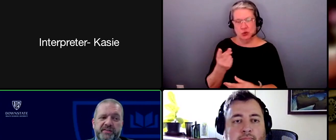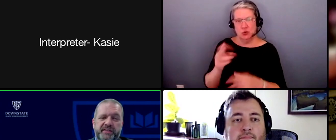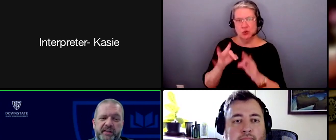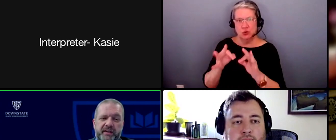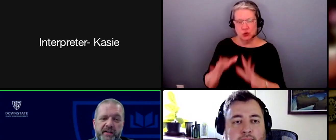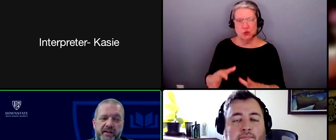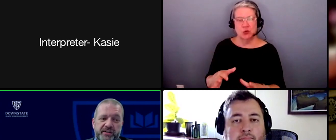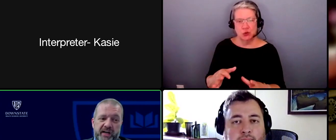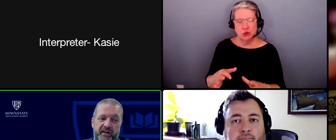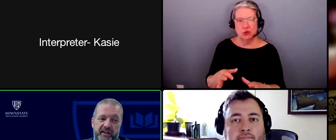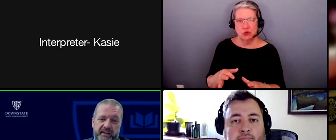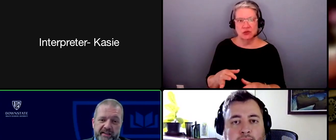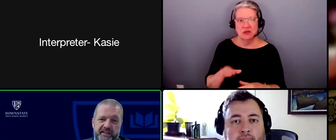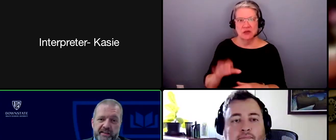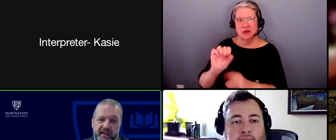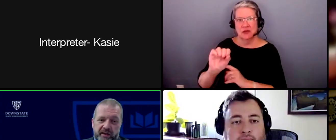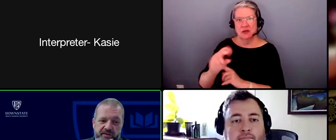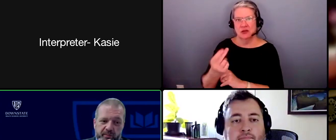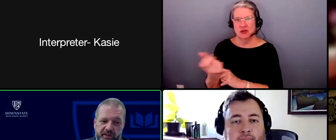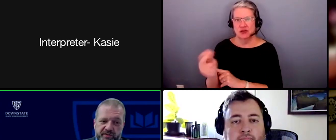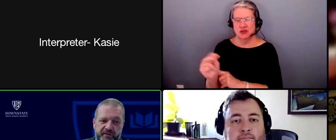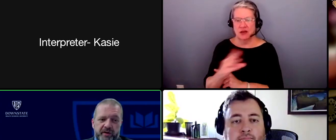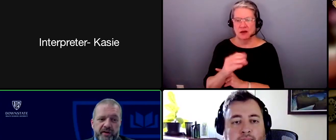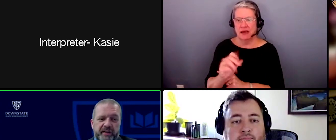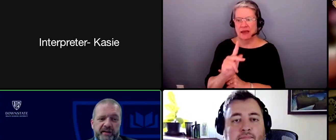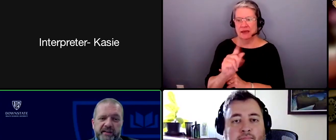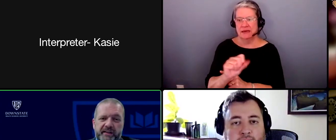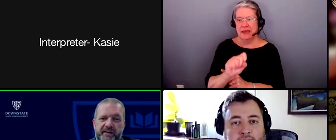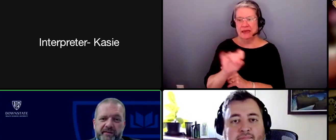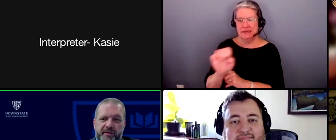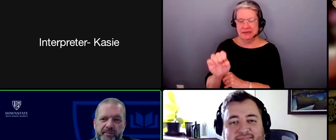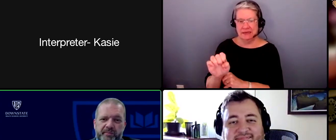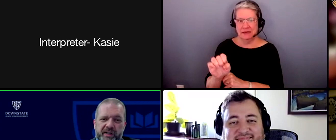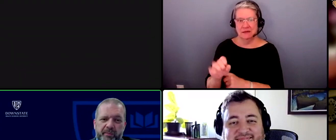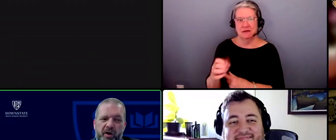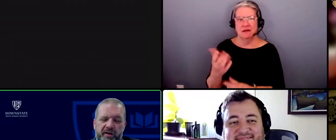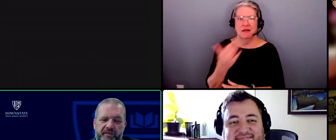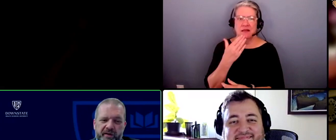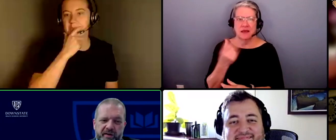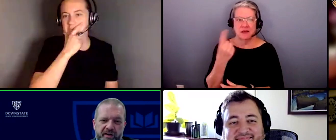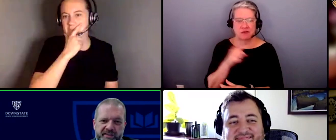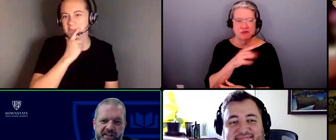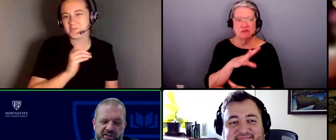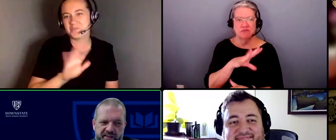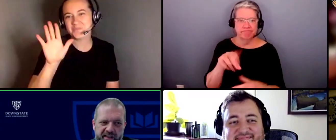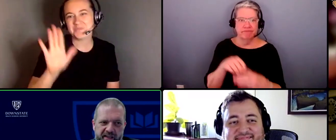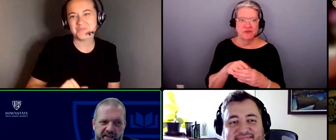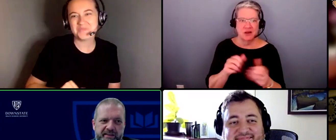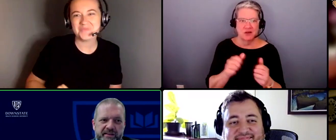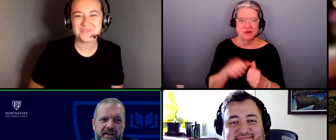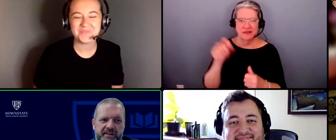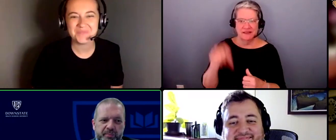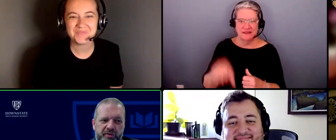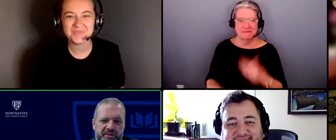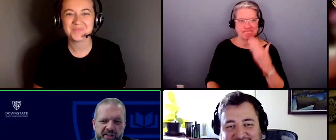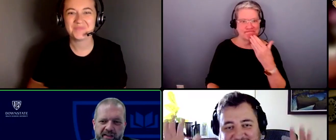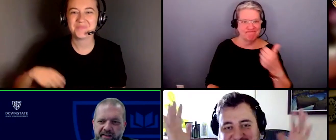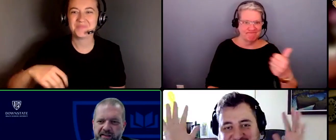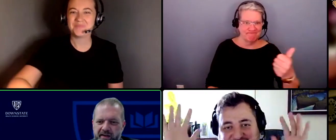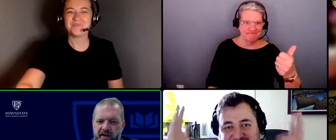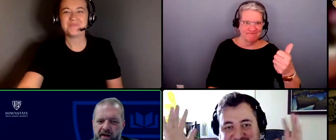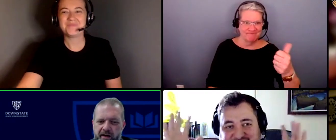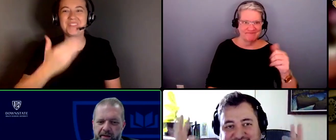interpreters, Sharon and Casey, thank you so much for, uh, for being a part of our, our session today. It is